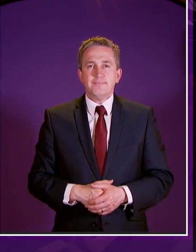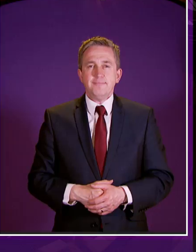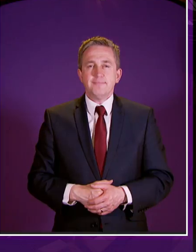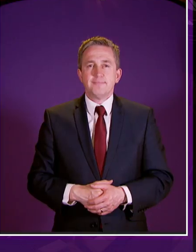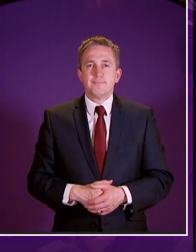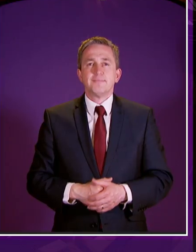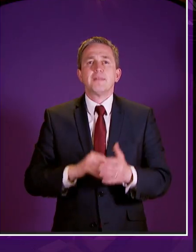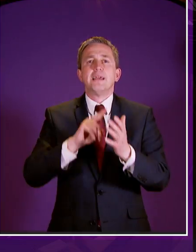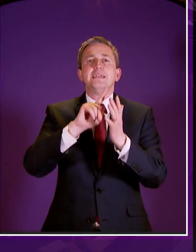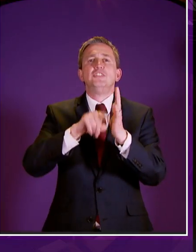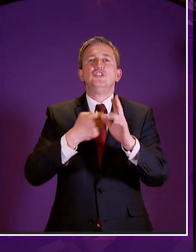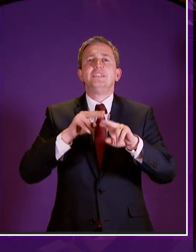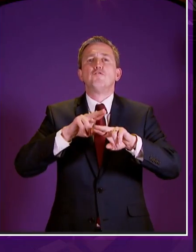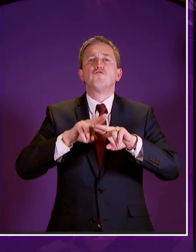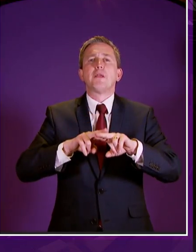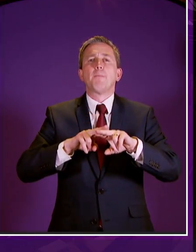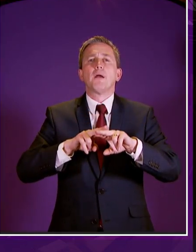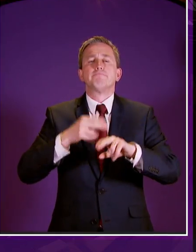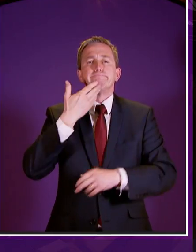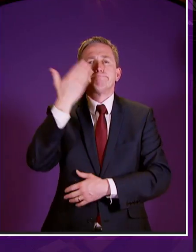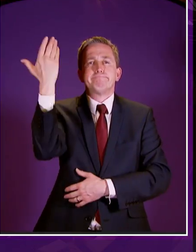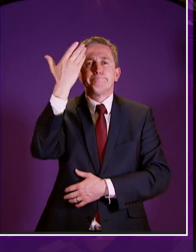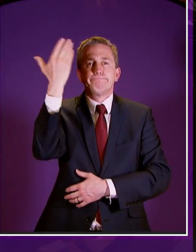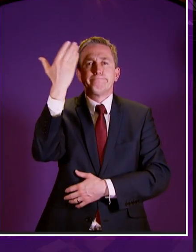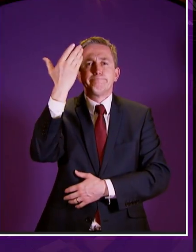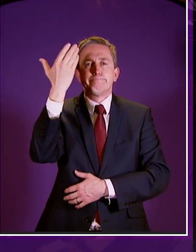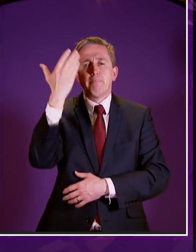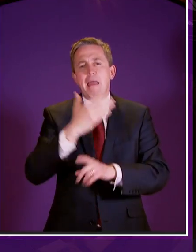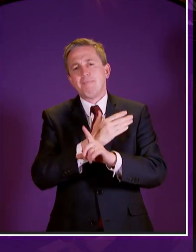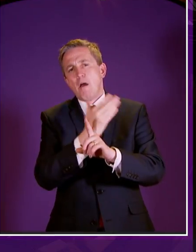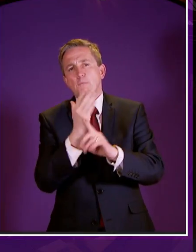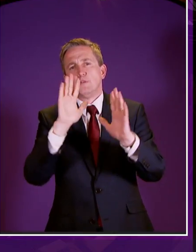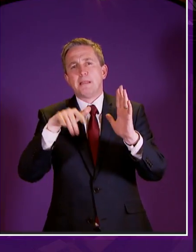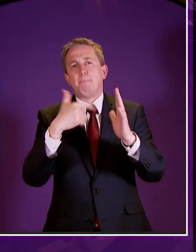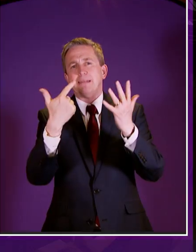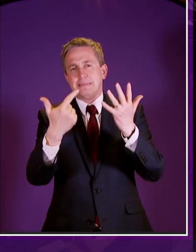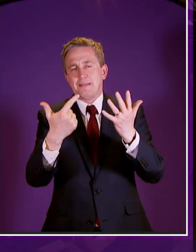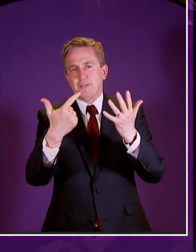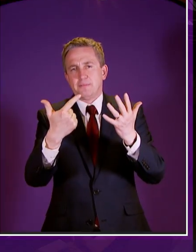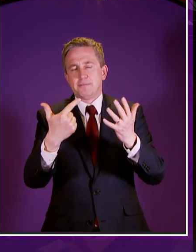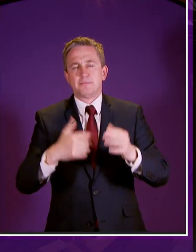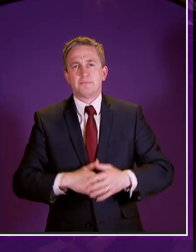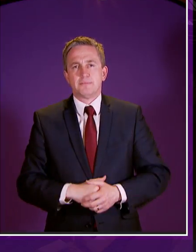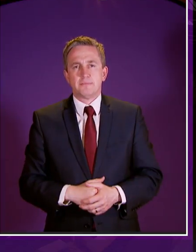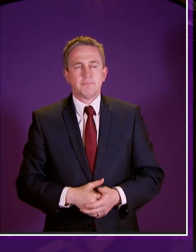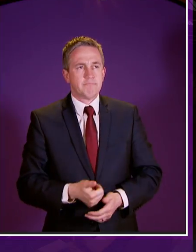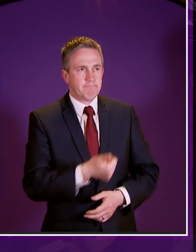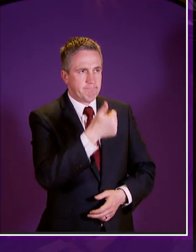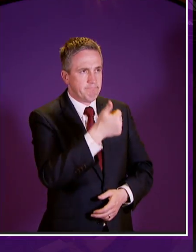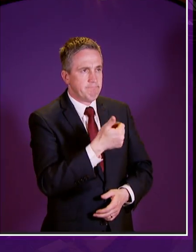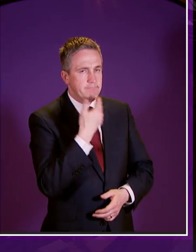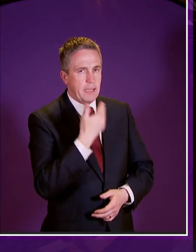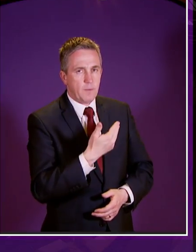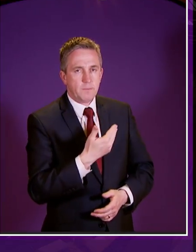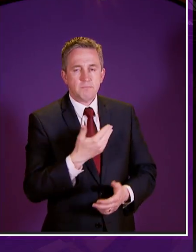i call jane freeman to conclude the debate can you take us up to around 10 past seven please miss freeman thank you presiding